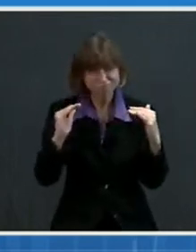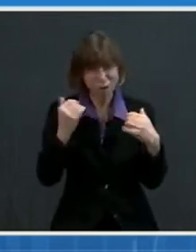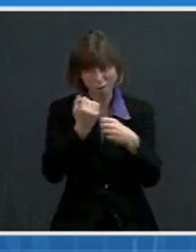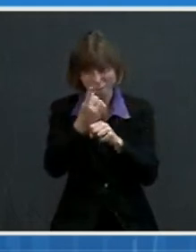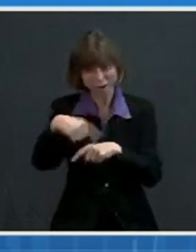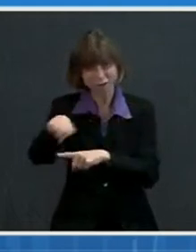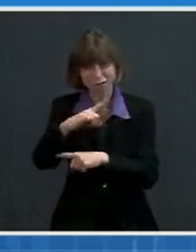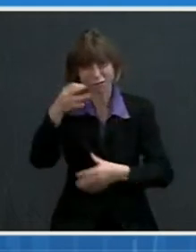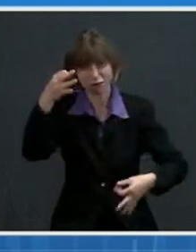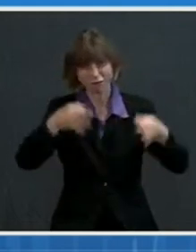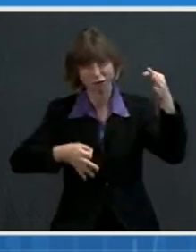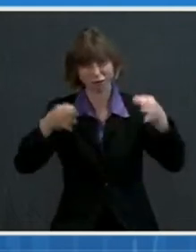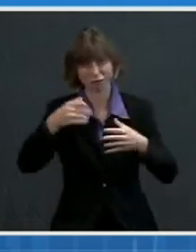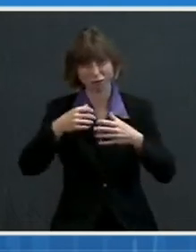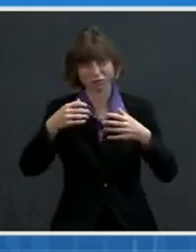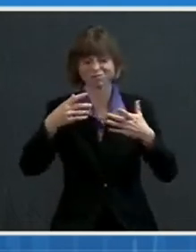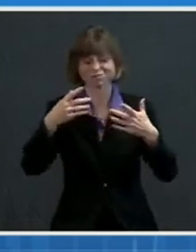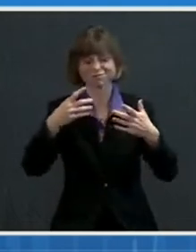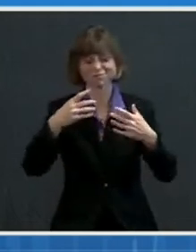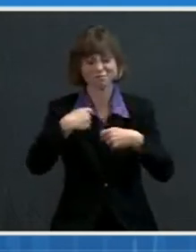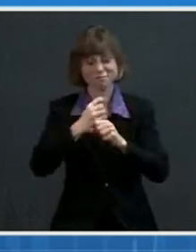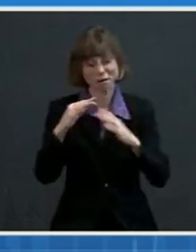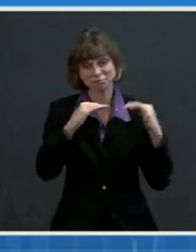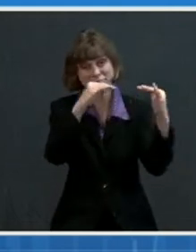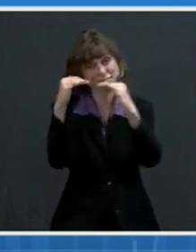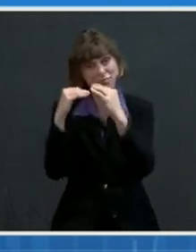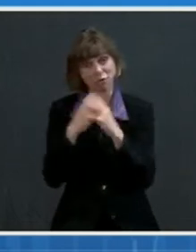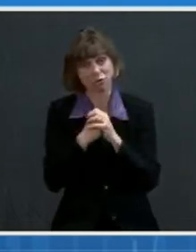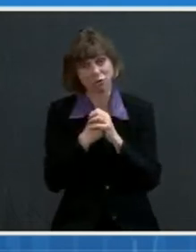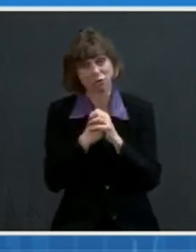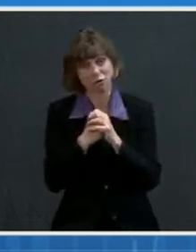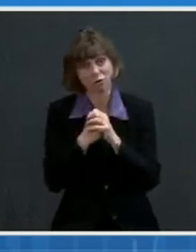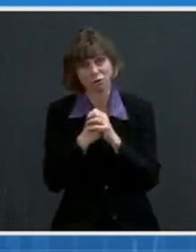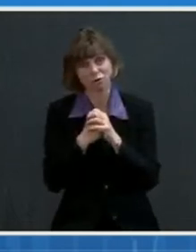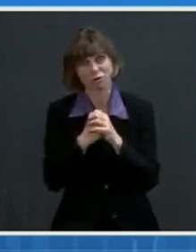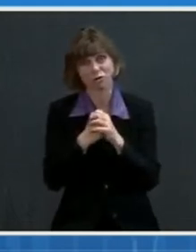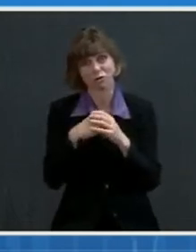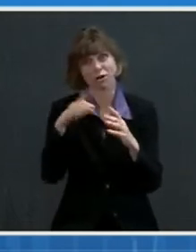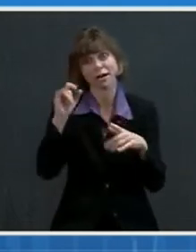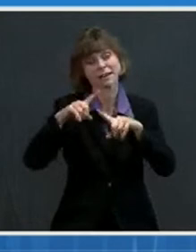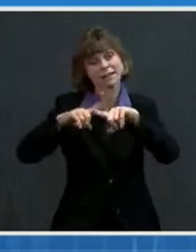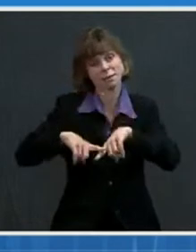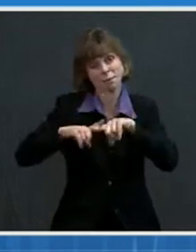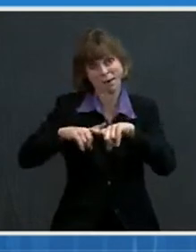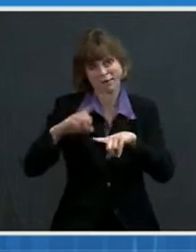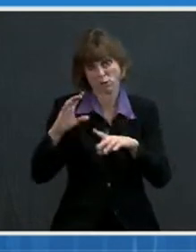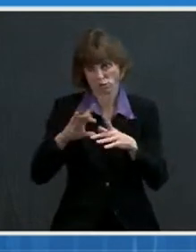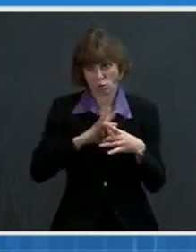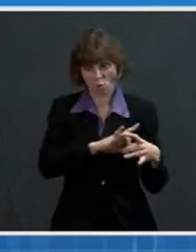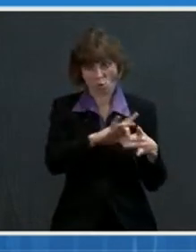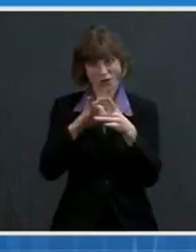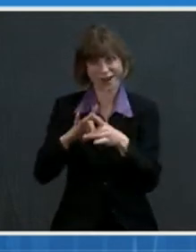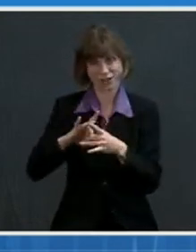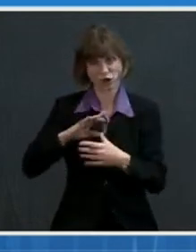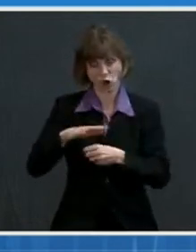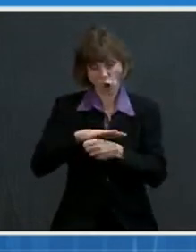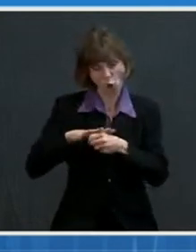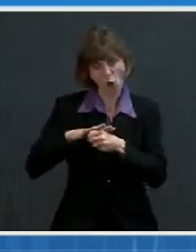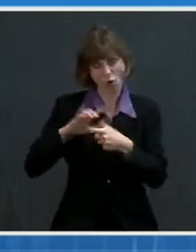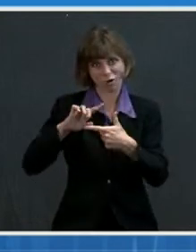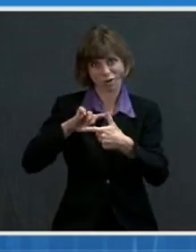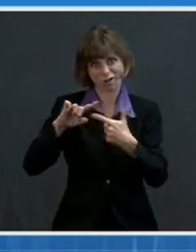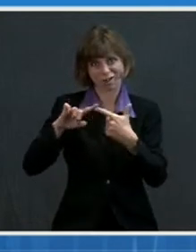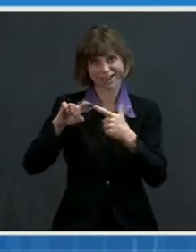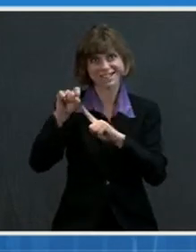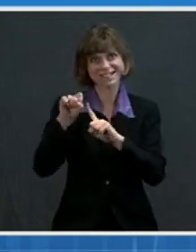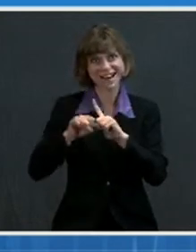success depends on our ability to build a robust and coordinated effort at the local, state, and federal level to overcome all of the dynamics that are